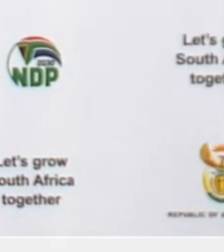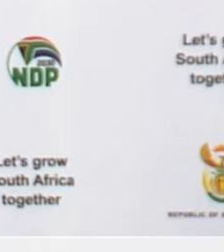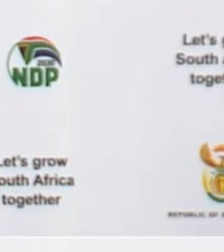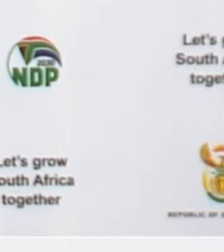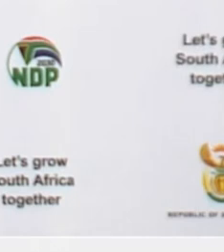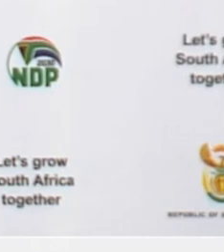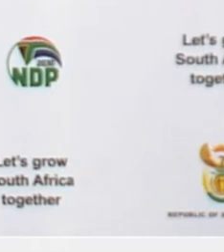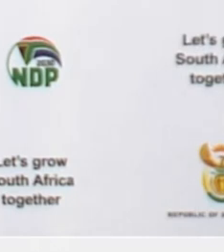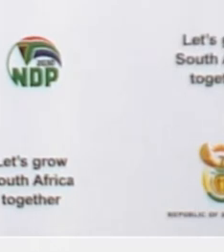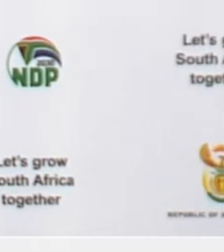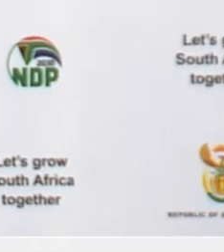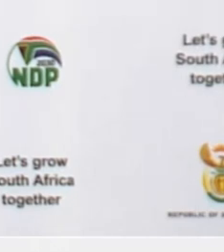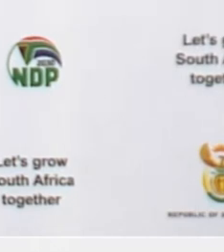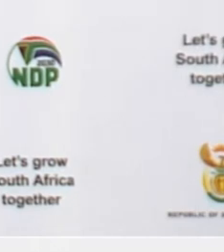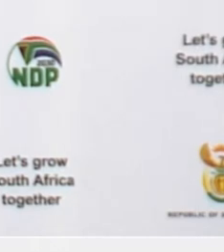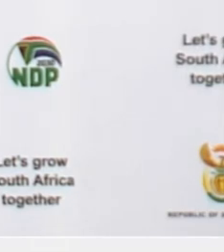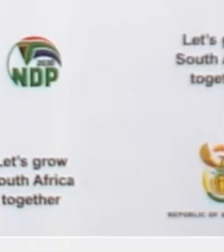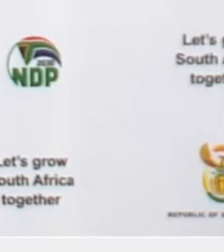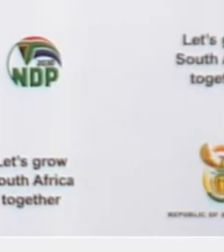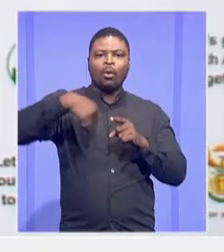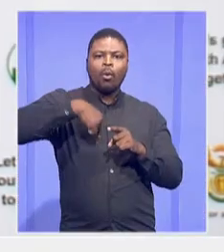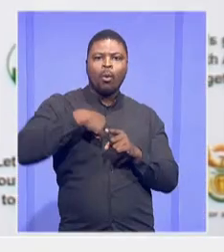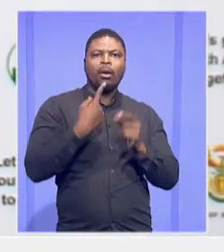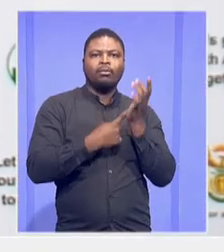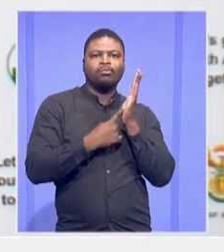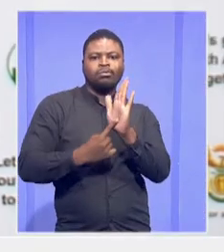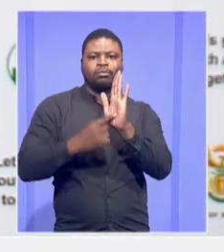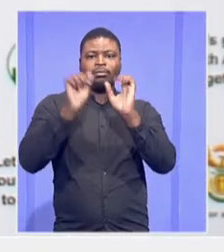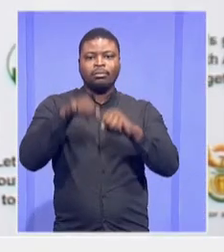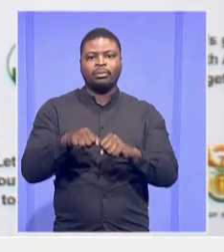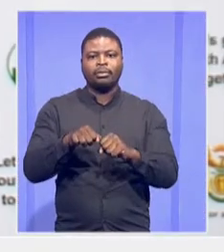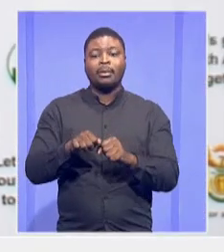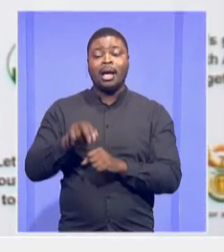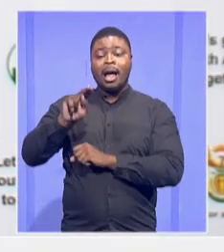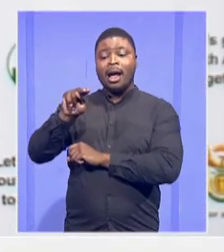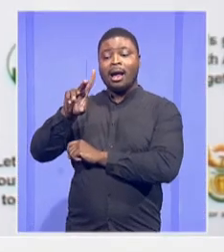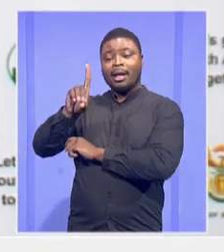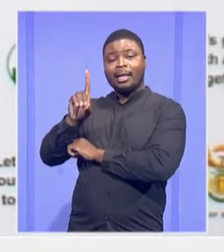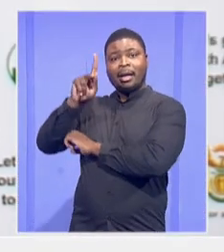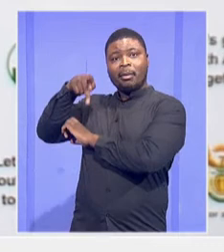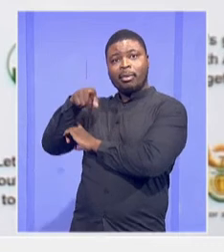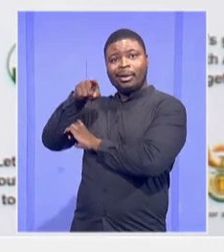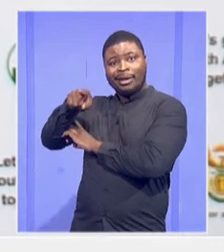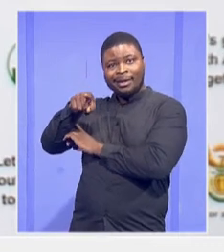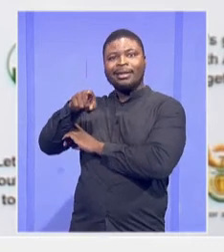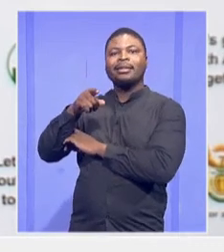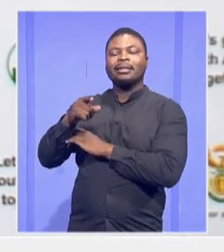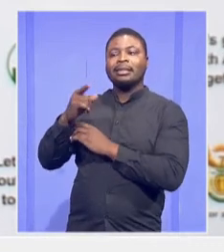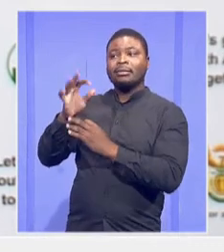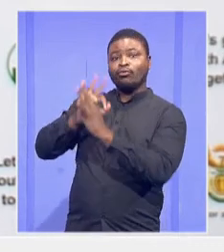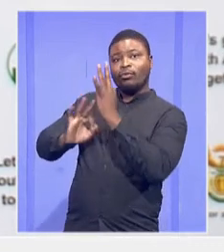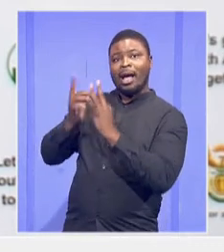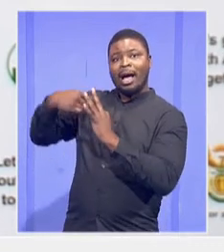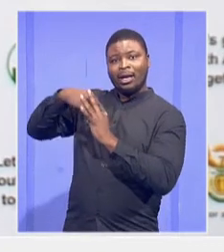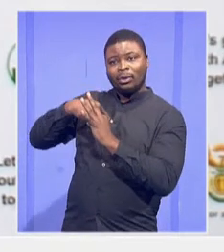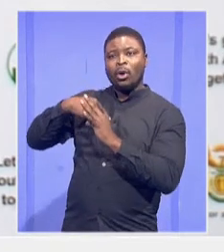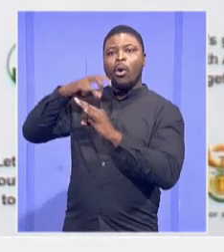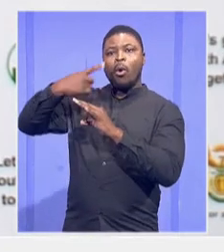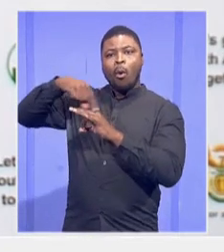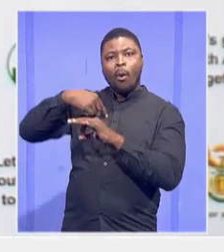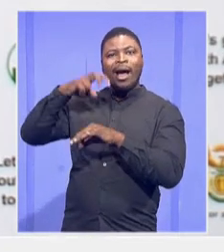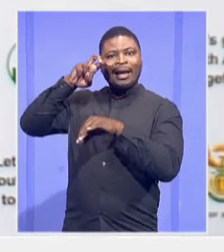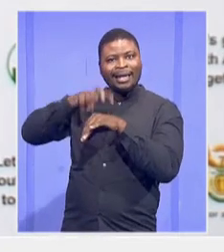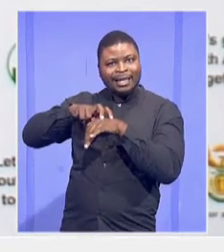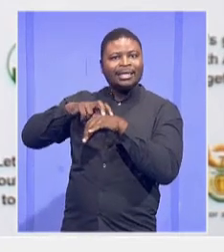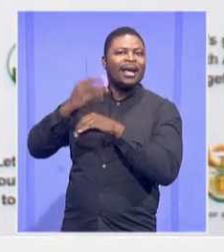indicated here. And the NDP also says we need to improve the quality of our information, the